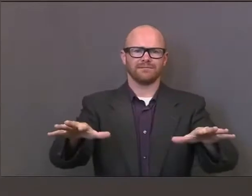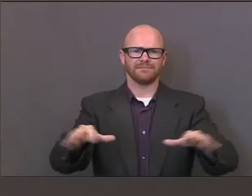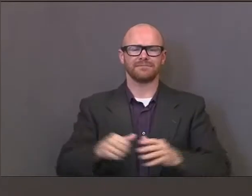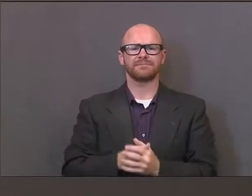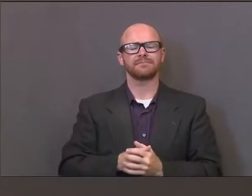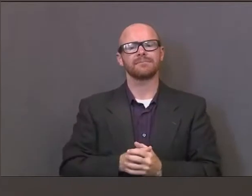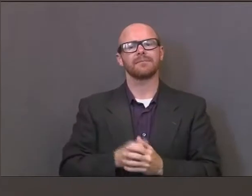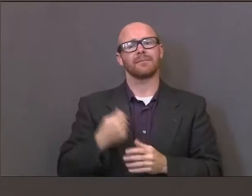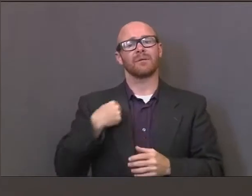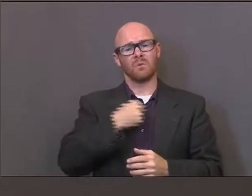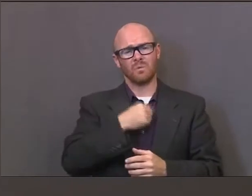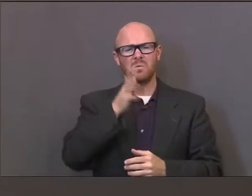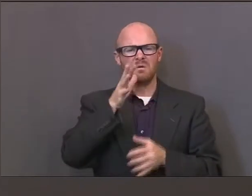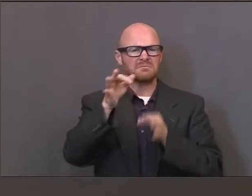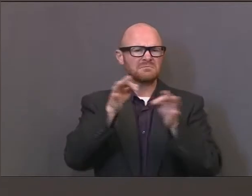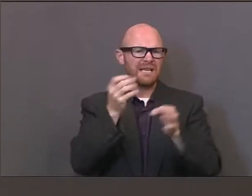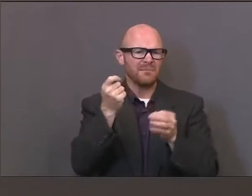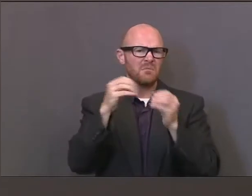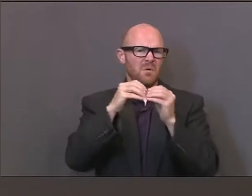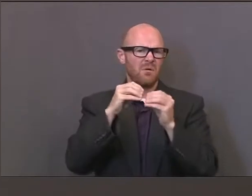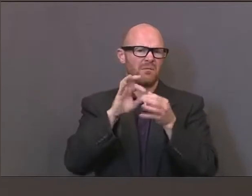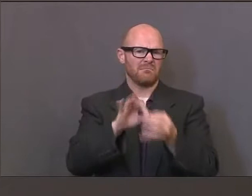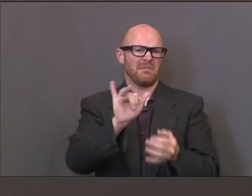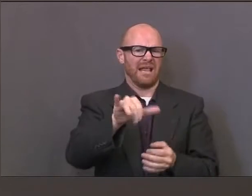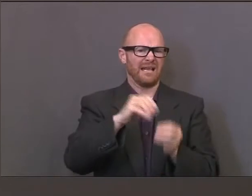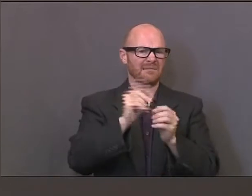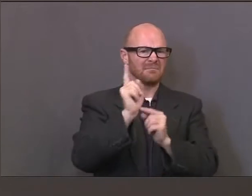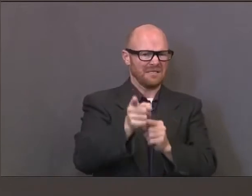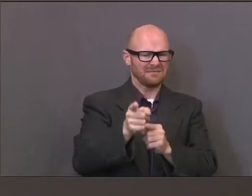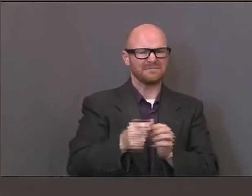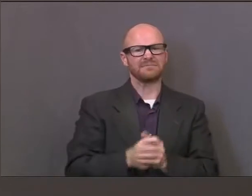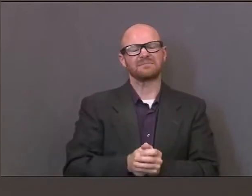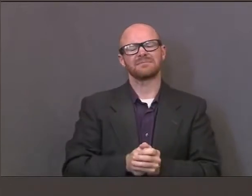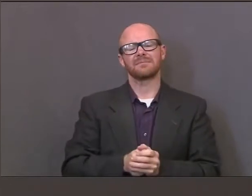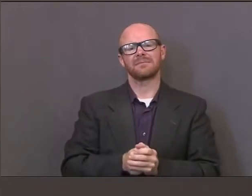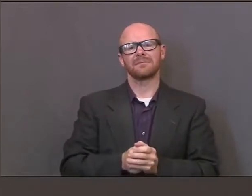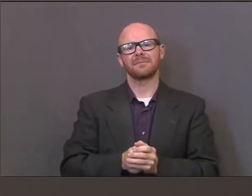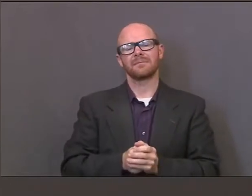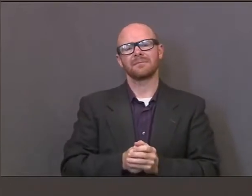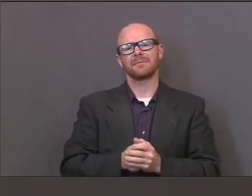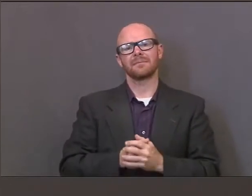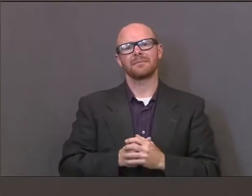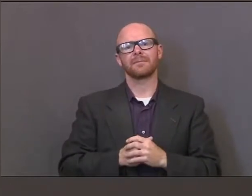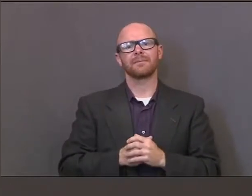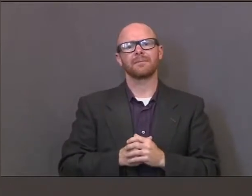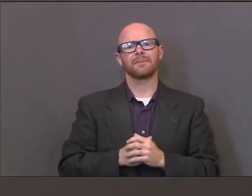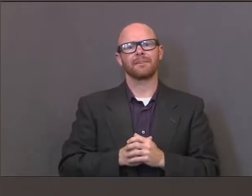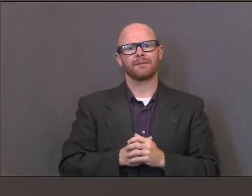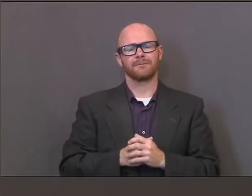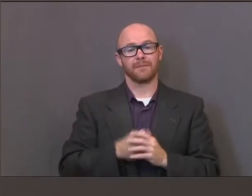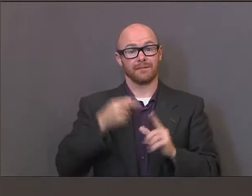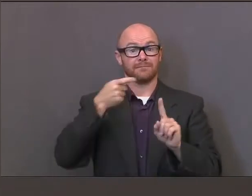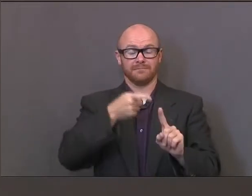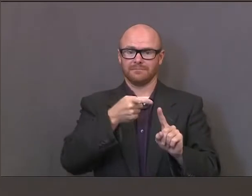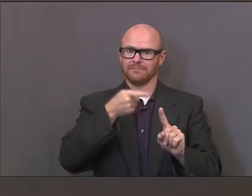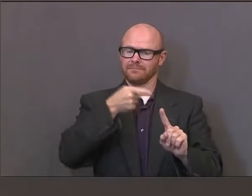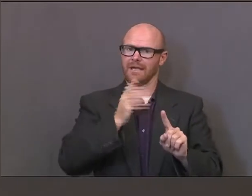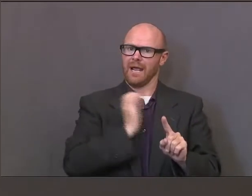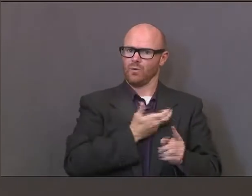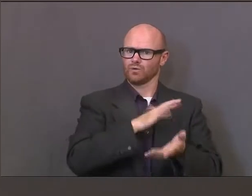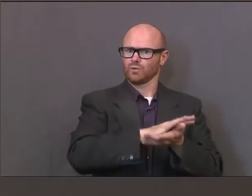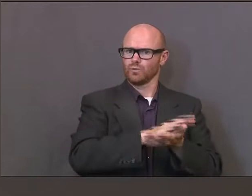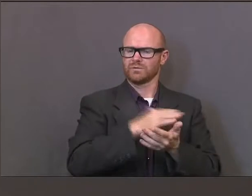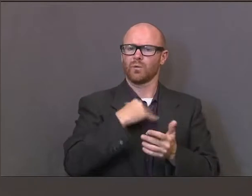So we'll talk a little bit more about that here in a few minutes as some of the implications of that, particularly our schools going back into